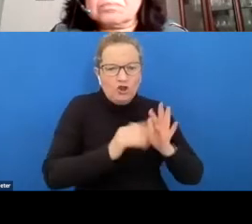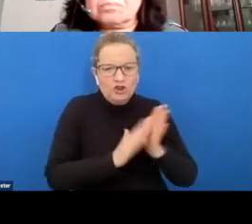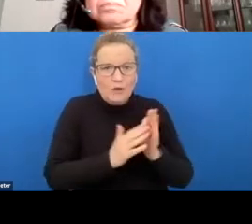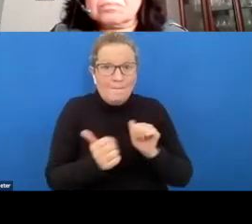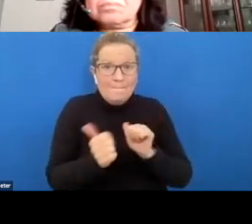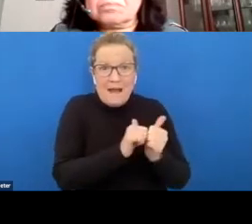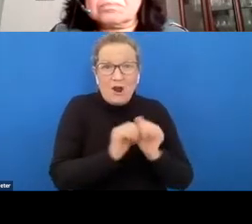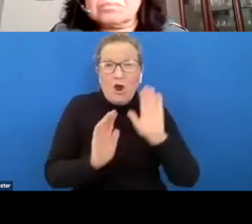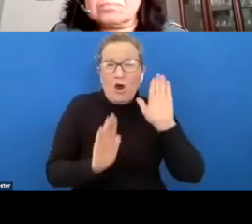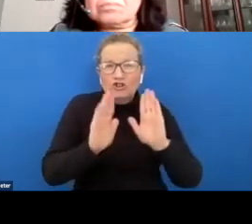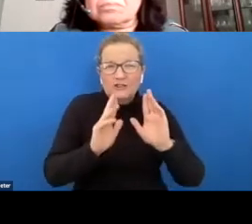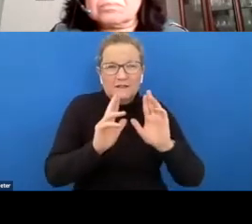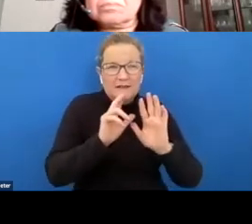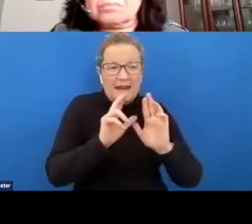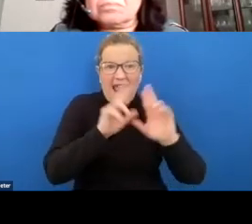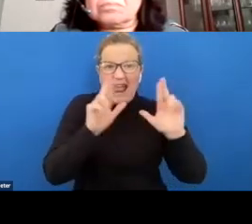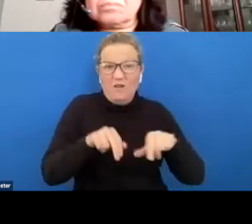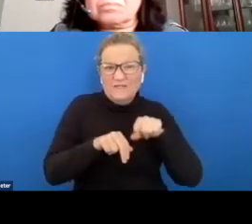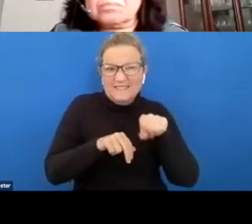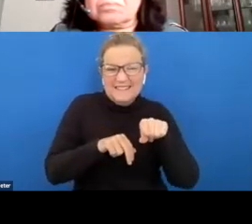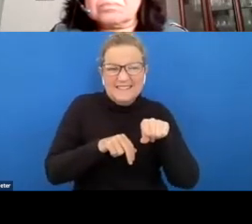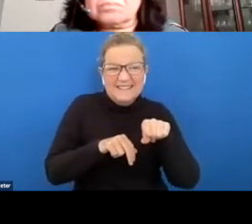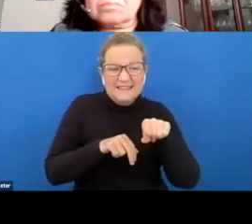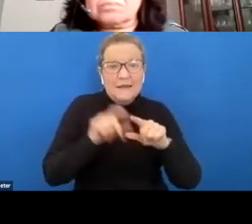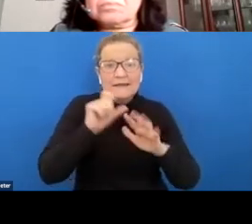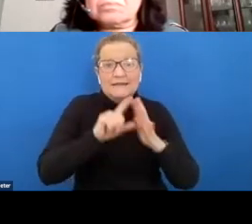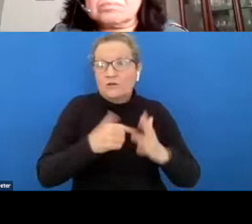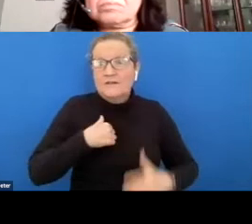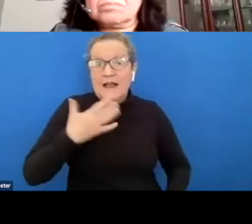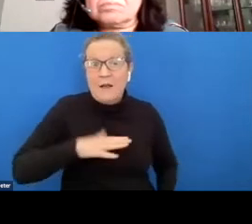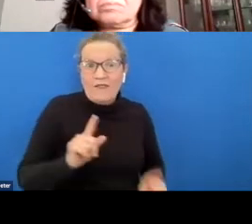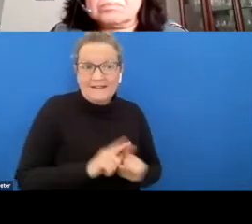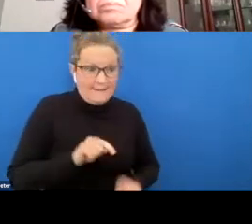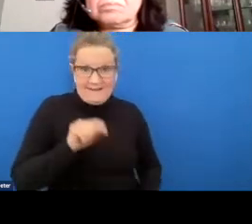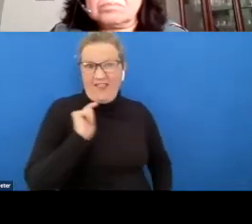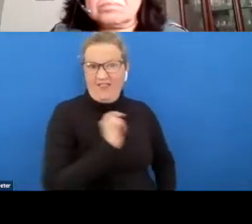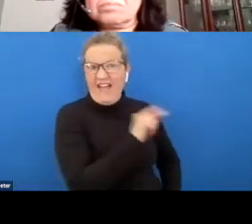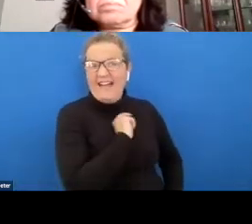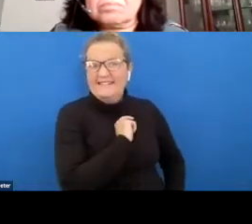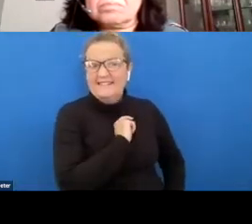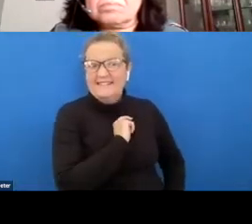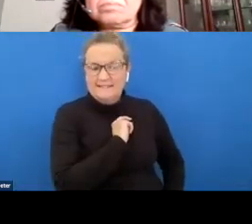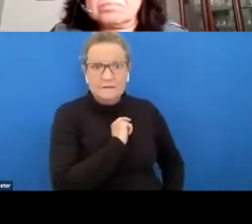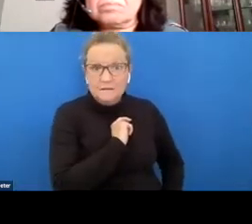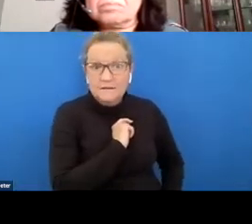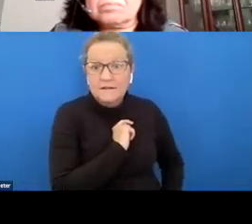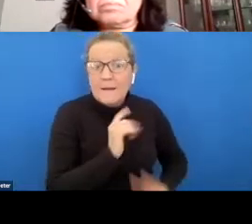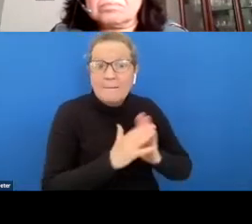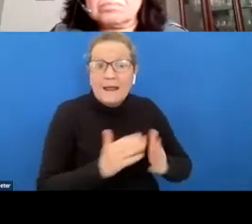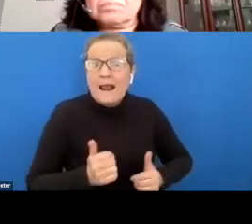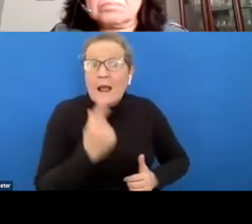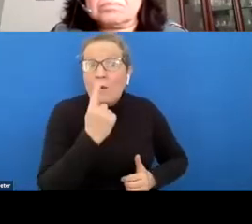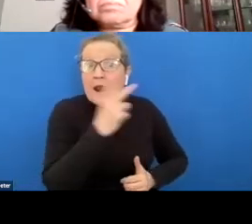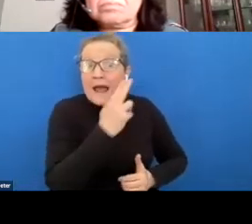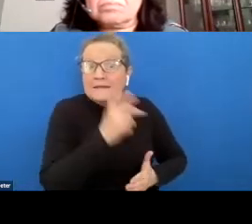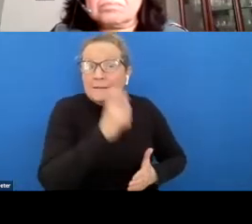when the ceo heard what we were doing he said i want one of those i want to do that too so we've had one of our artists um in